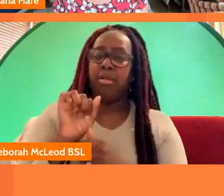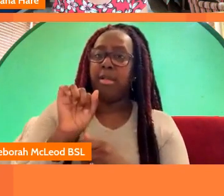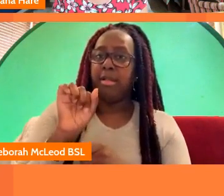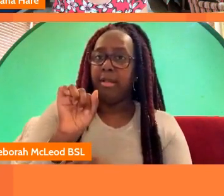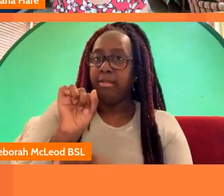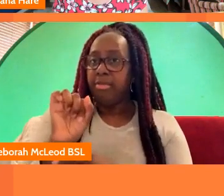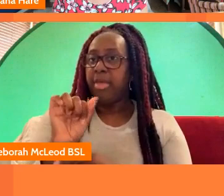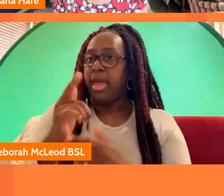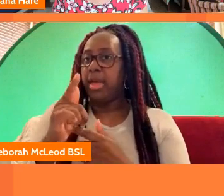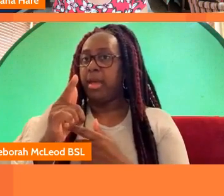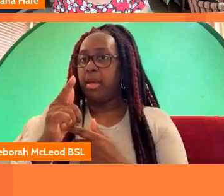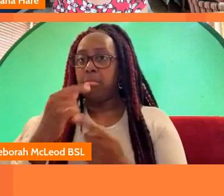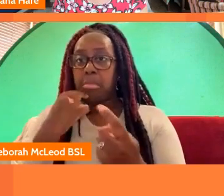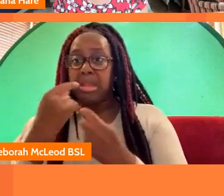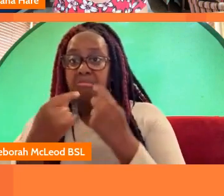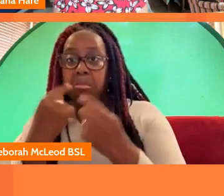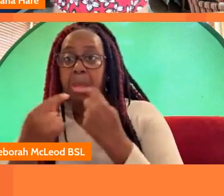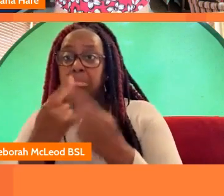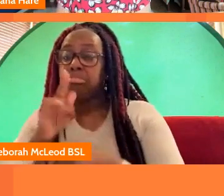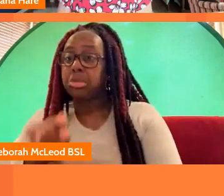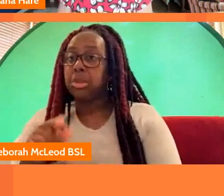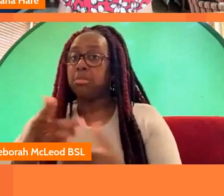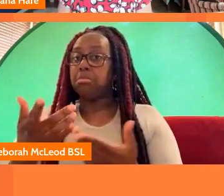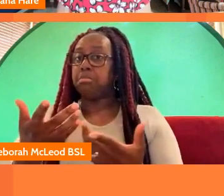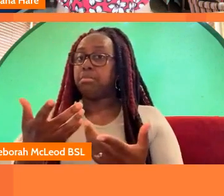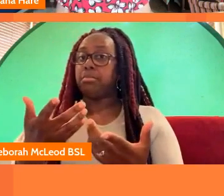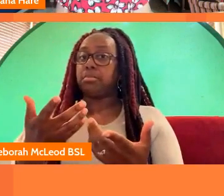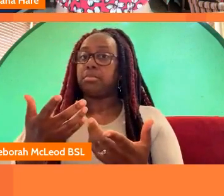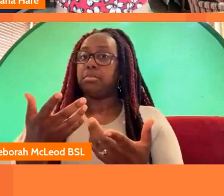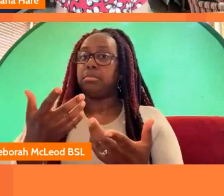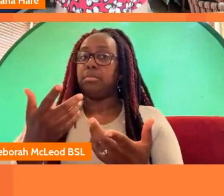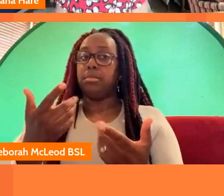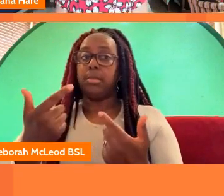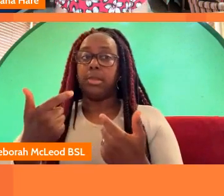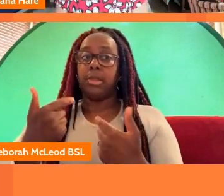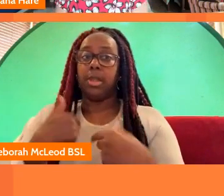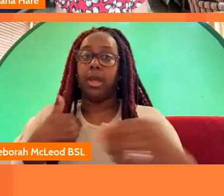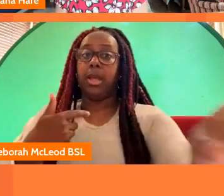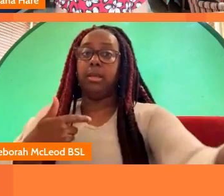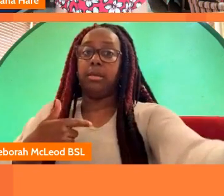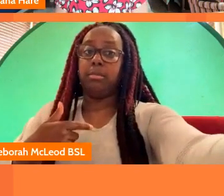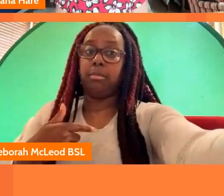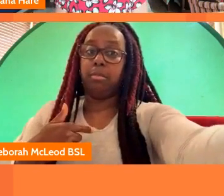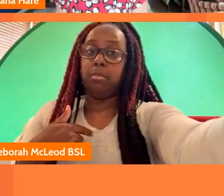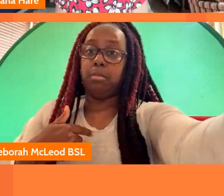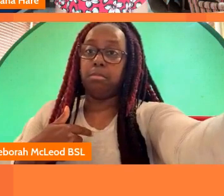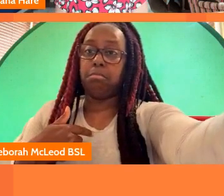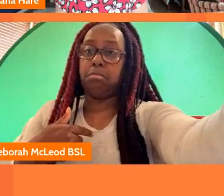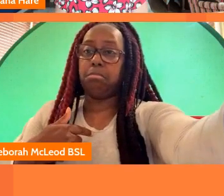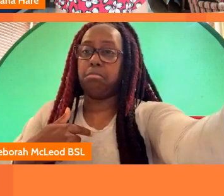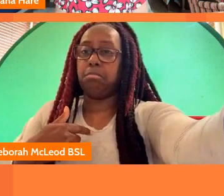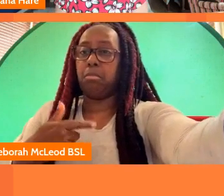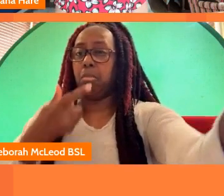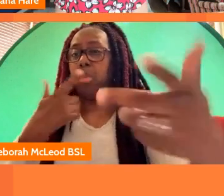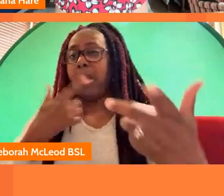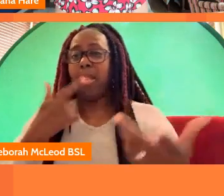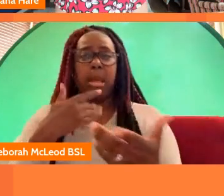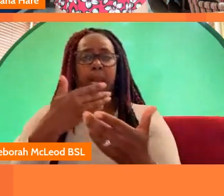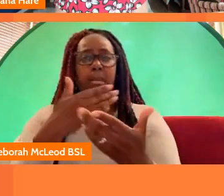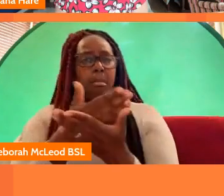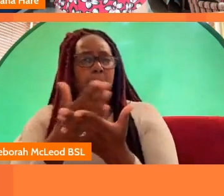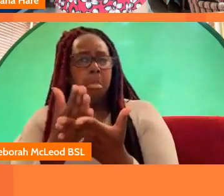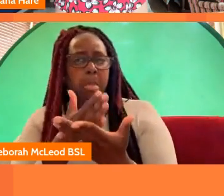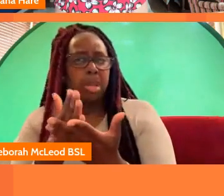and it's almost as if um you know um we're we're we're doing we're in a partnership with them um and